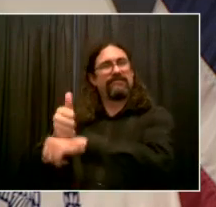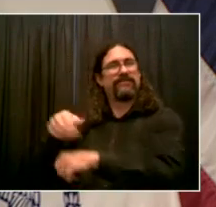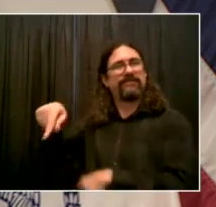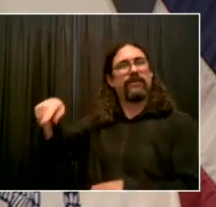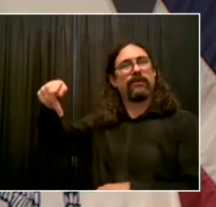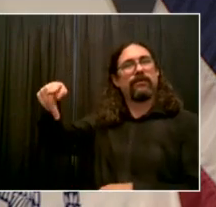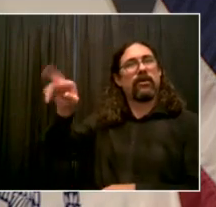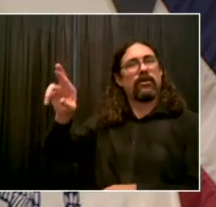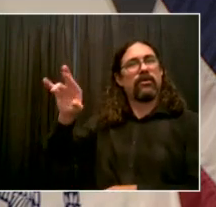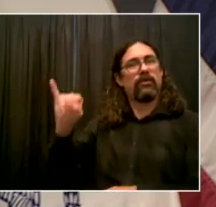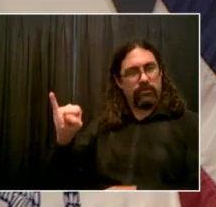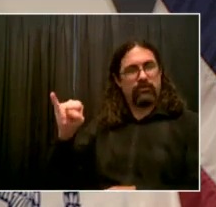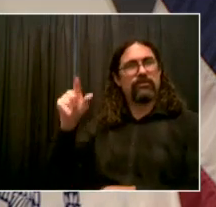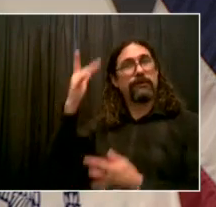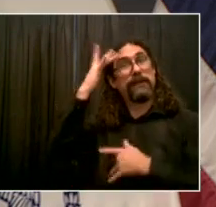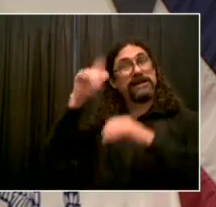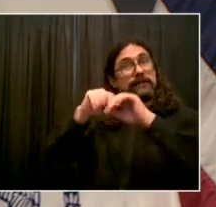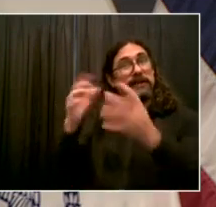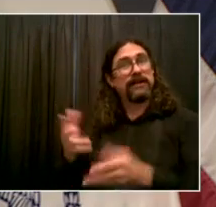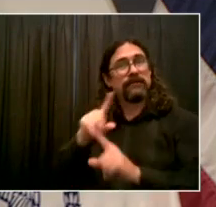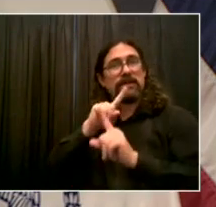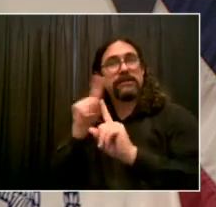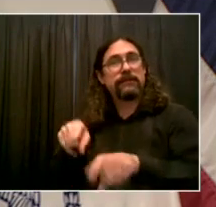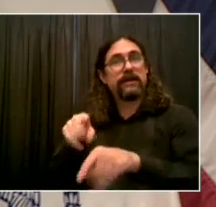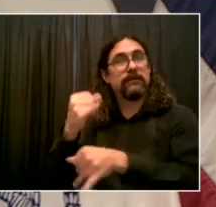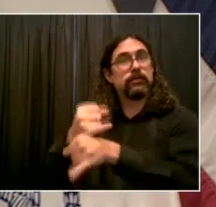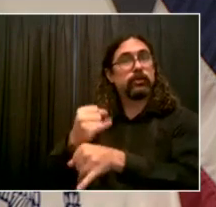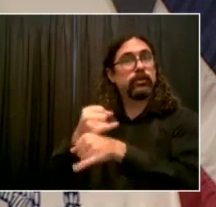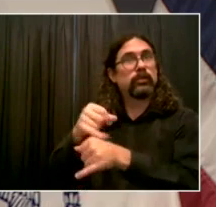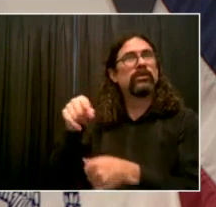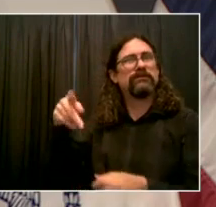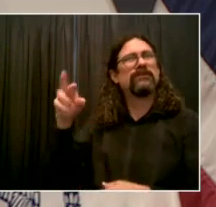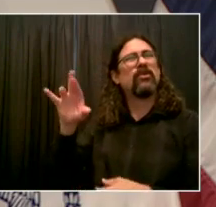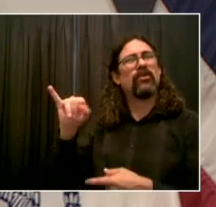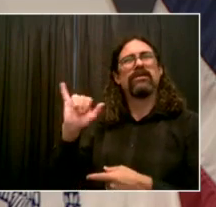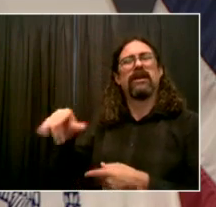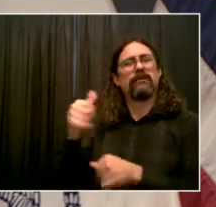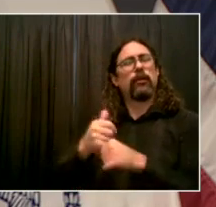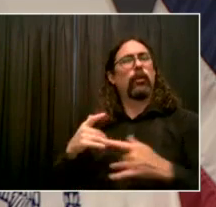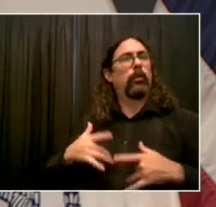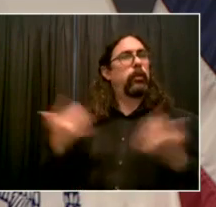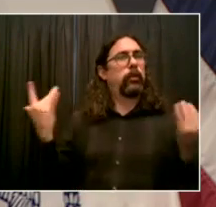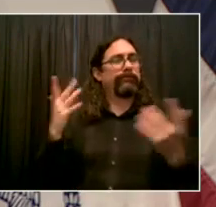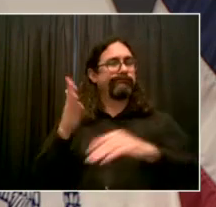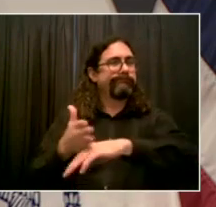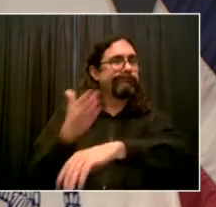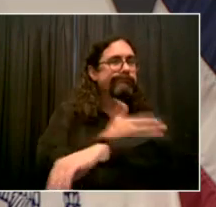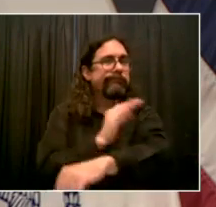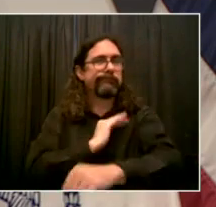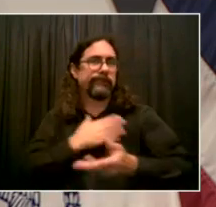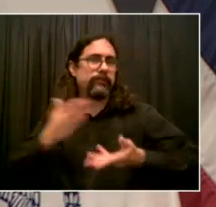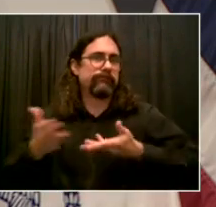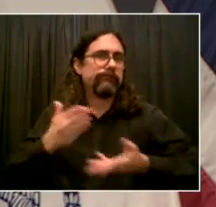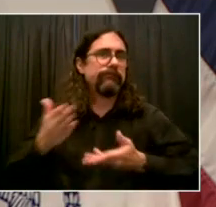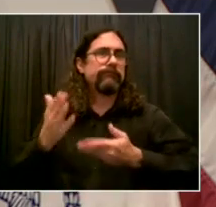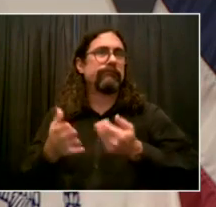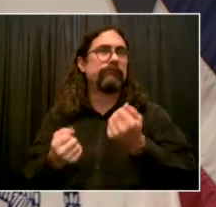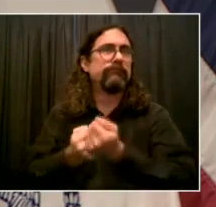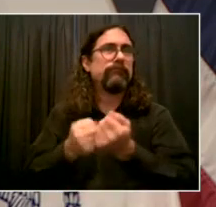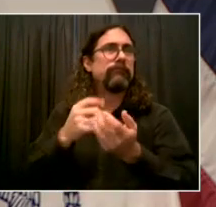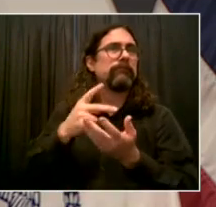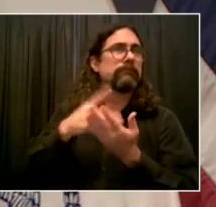national and global ramifications. And I want to hear from someone who has been one of the great voices in this nation